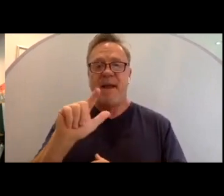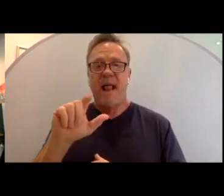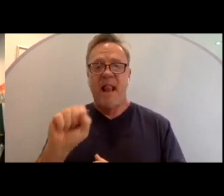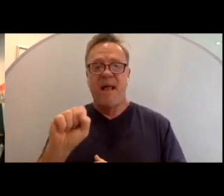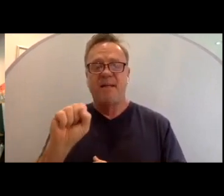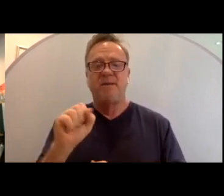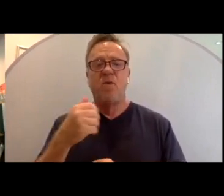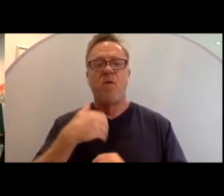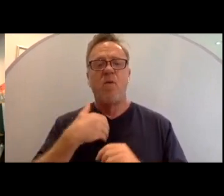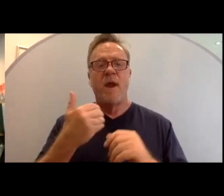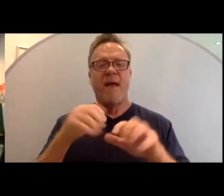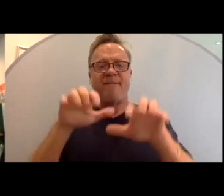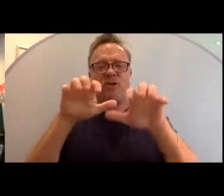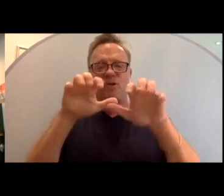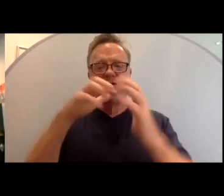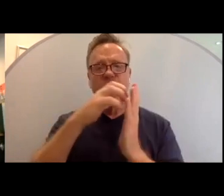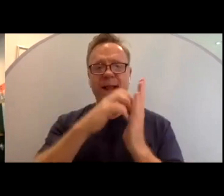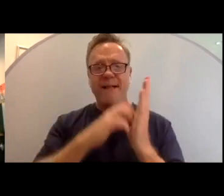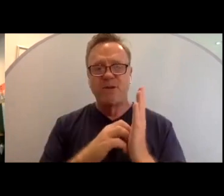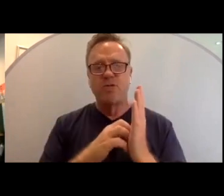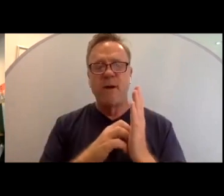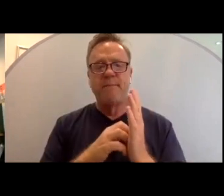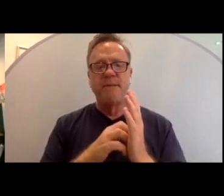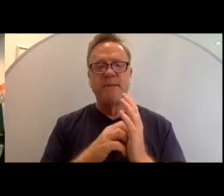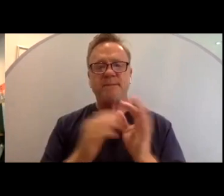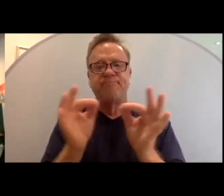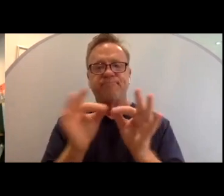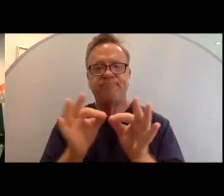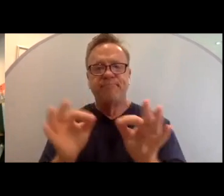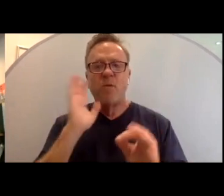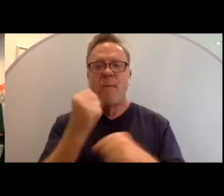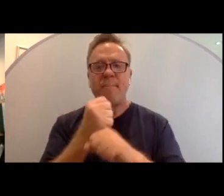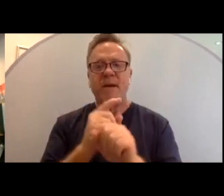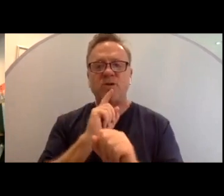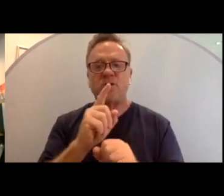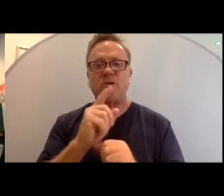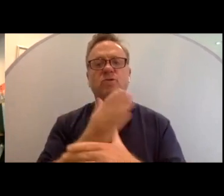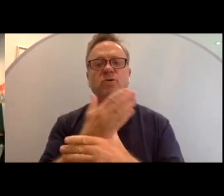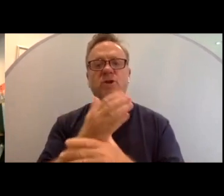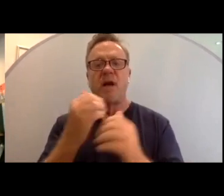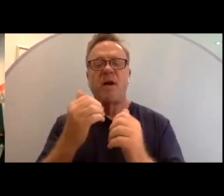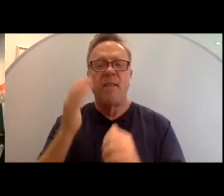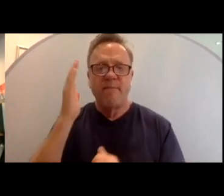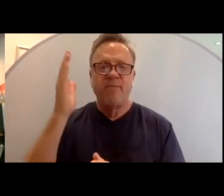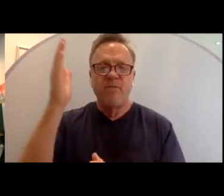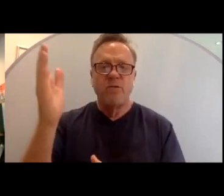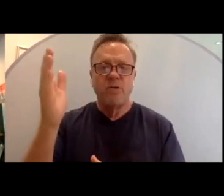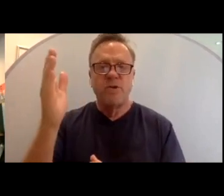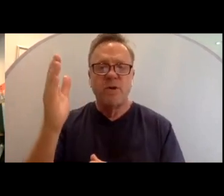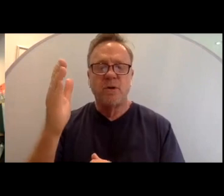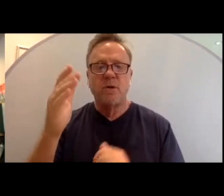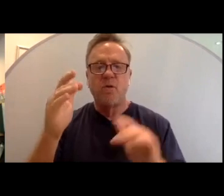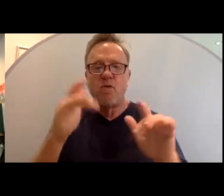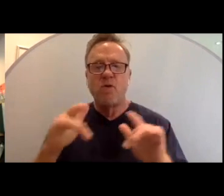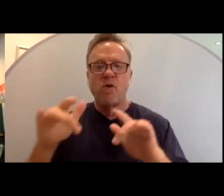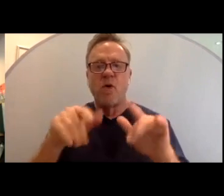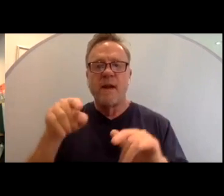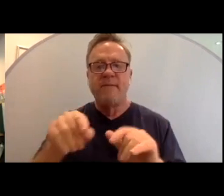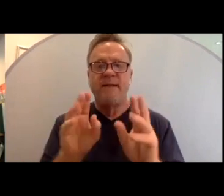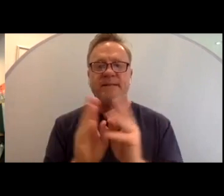of this, and we will make sure to share it with the future recording of this session.